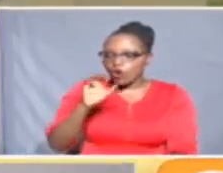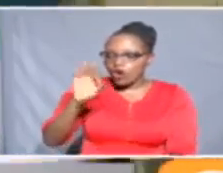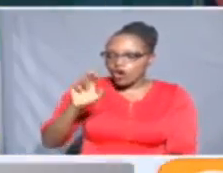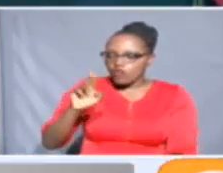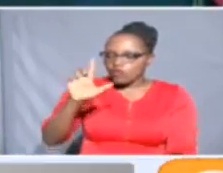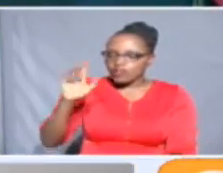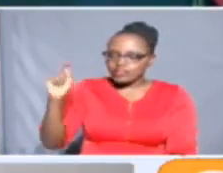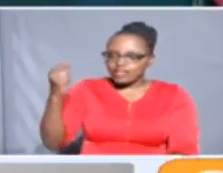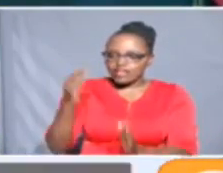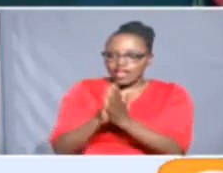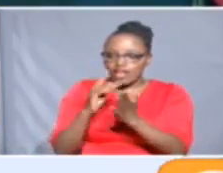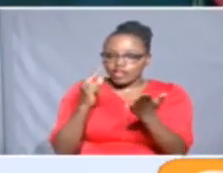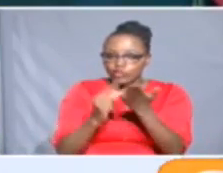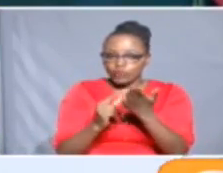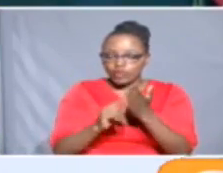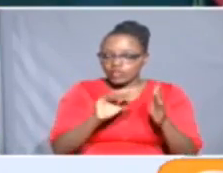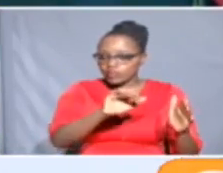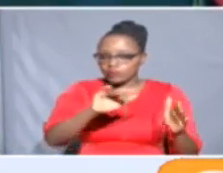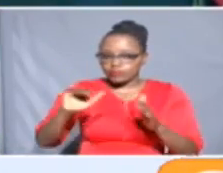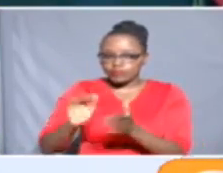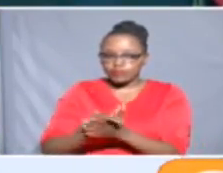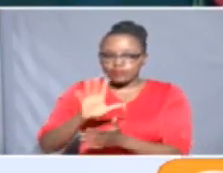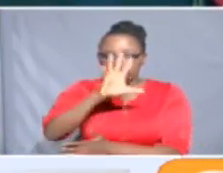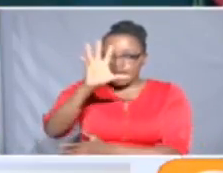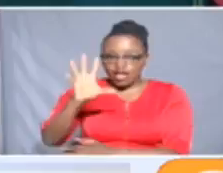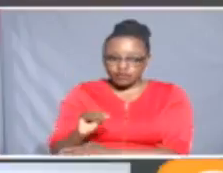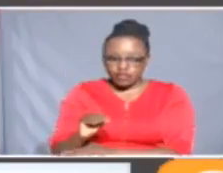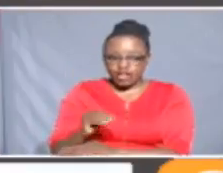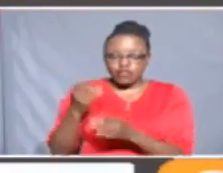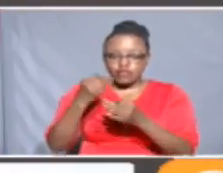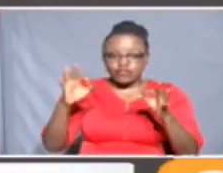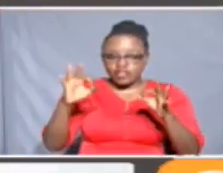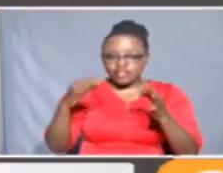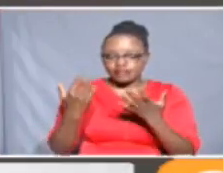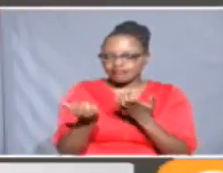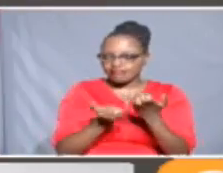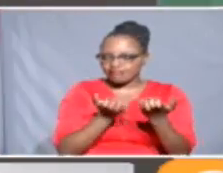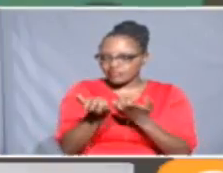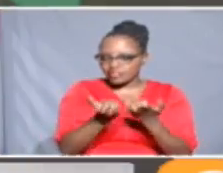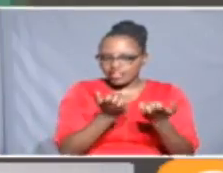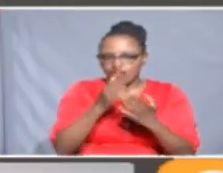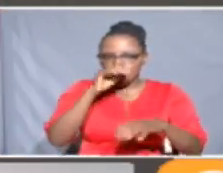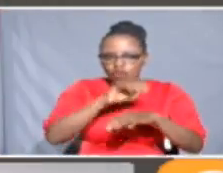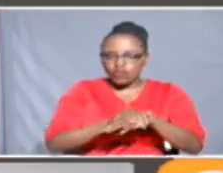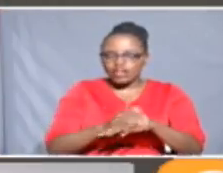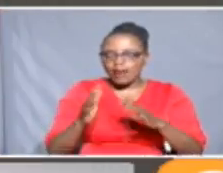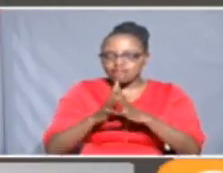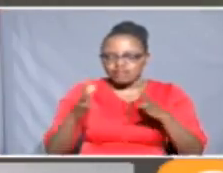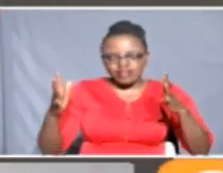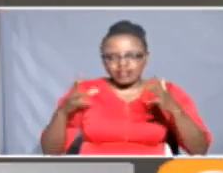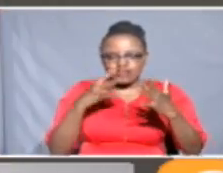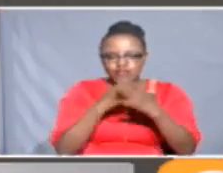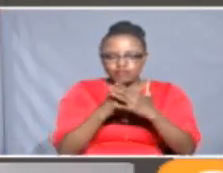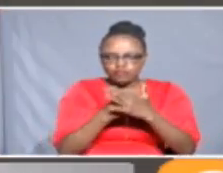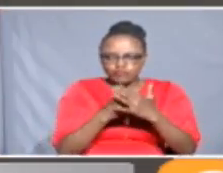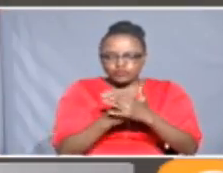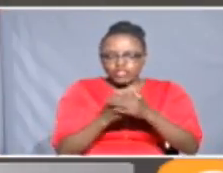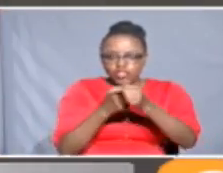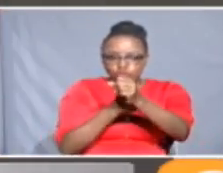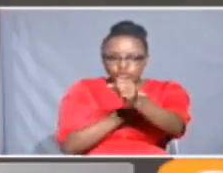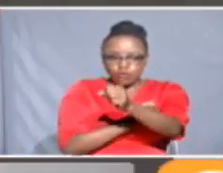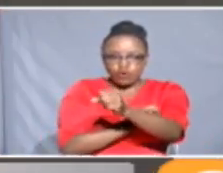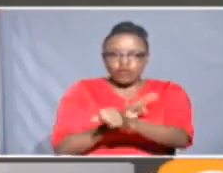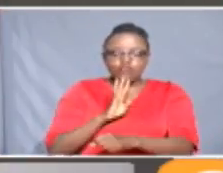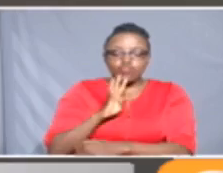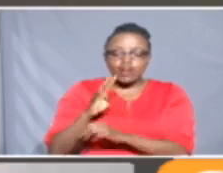Uganda. Elsewhere, the African Continental Free Trade Secretariat has received a major financial boost. This follows a